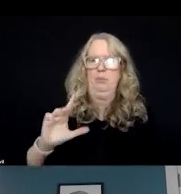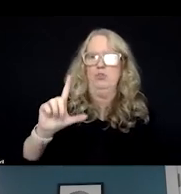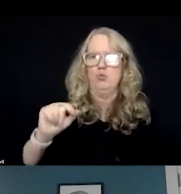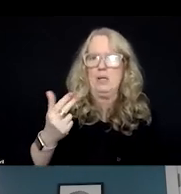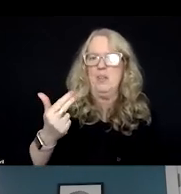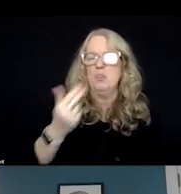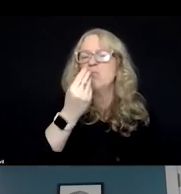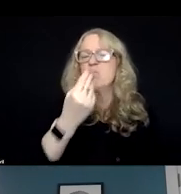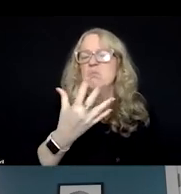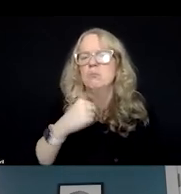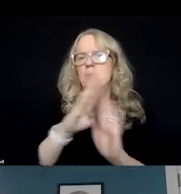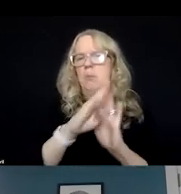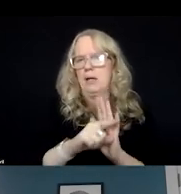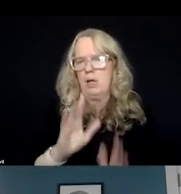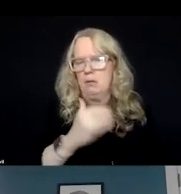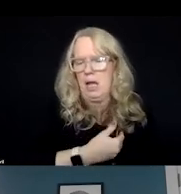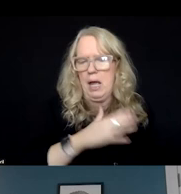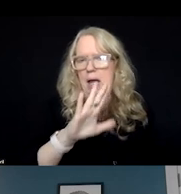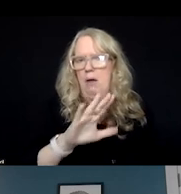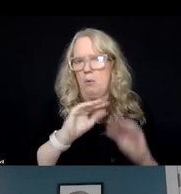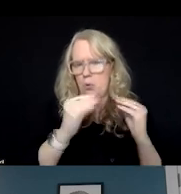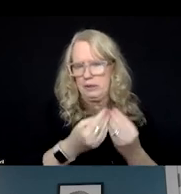background about this. Go ahead to the next slide.